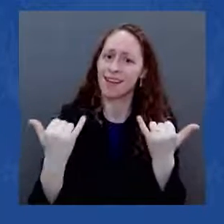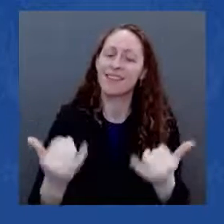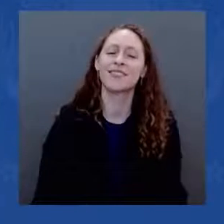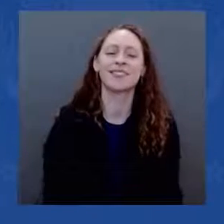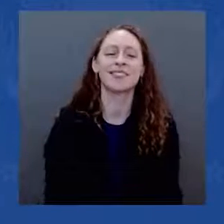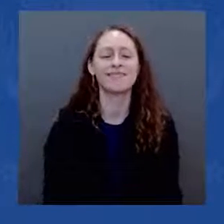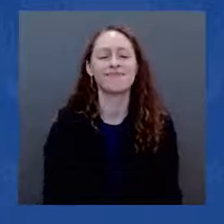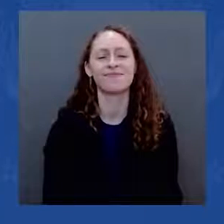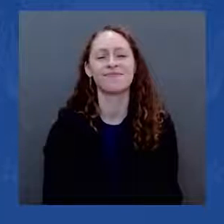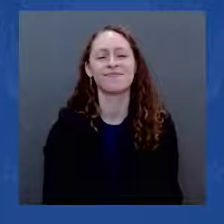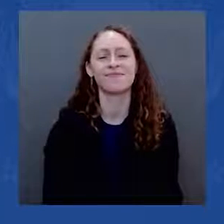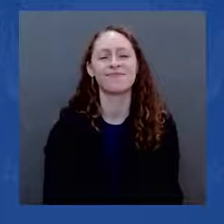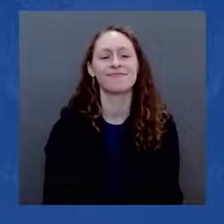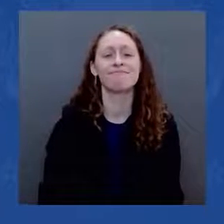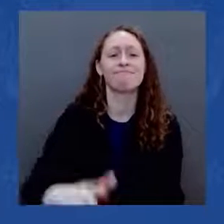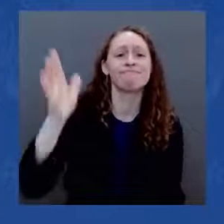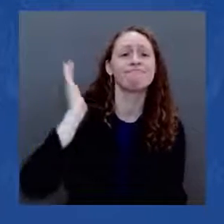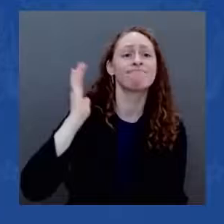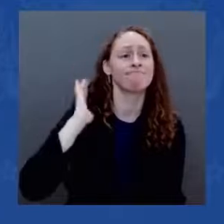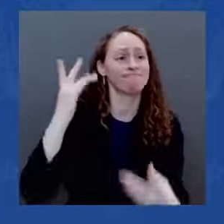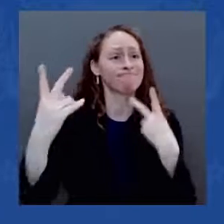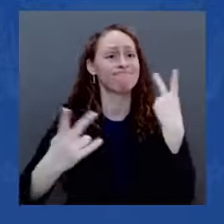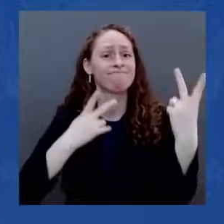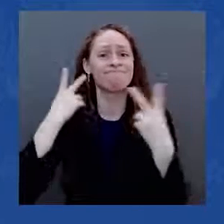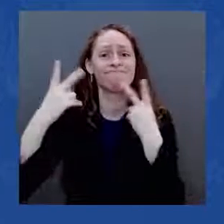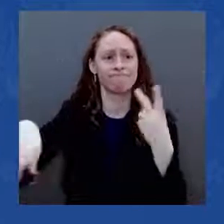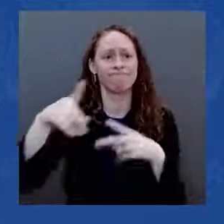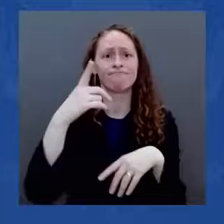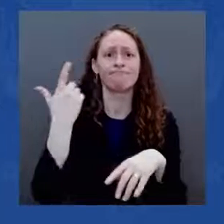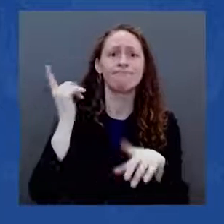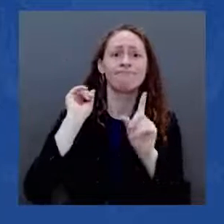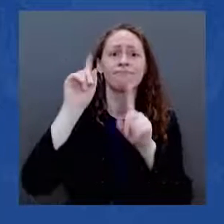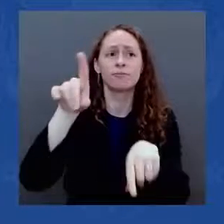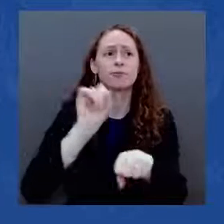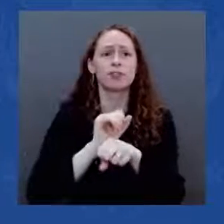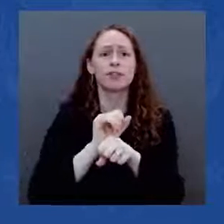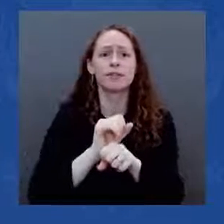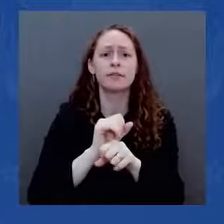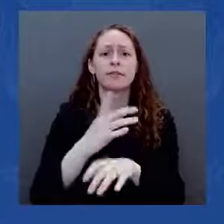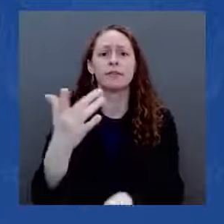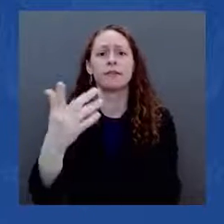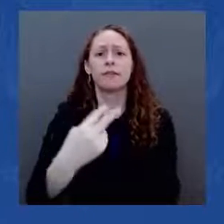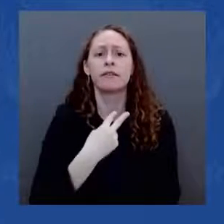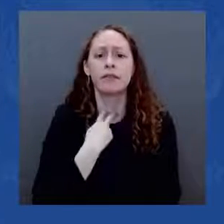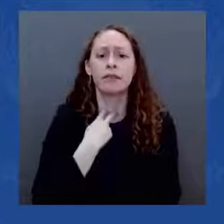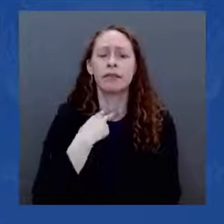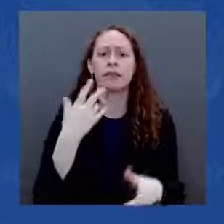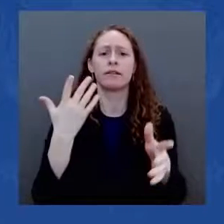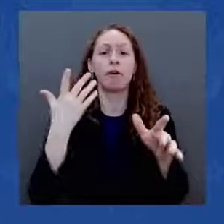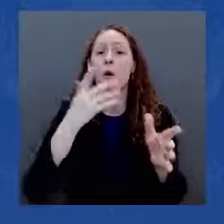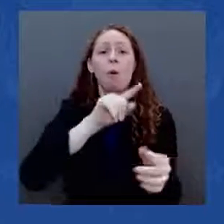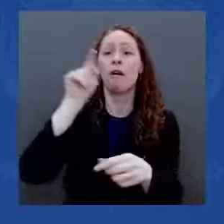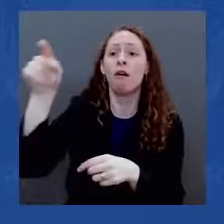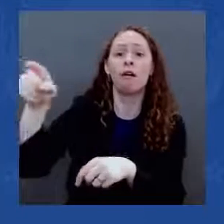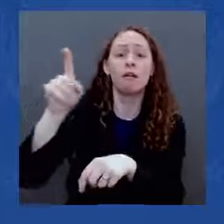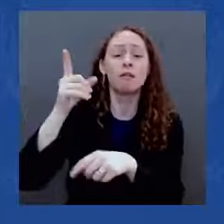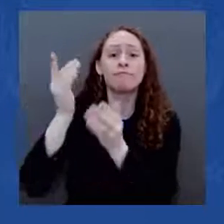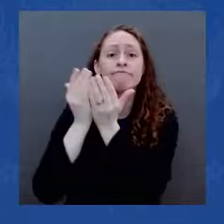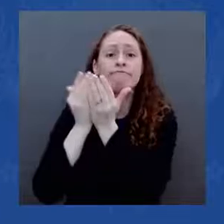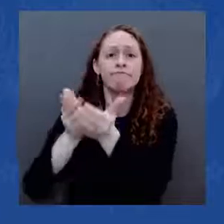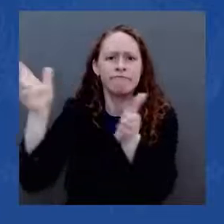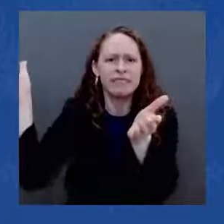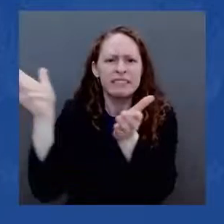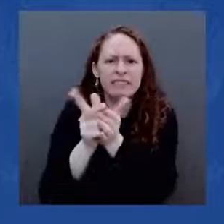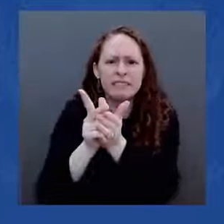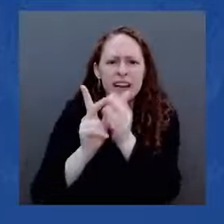grants to improve ports in 19 states to speed up and strengthen our supply chains, lower costs, and get you the things